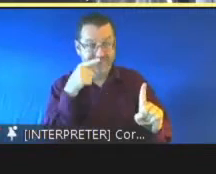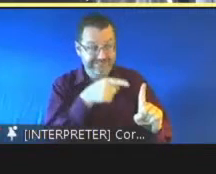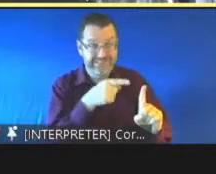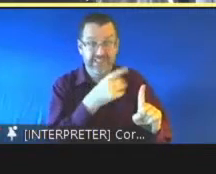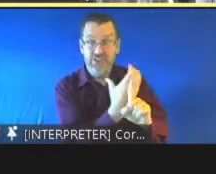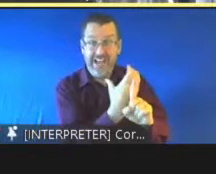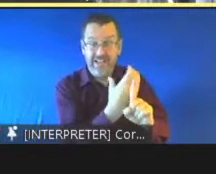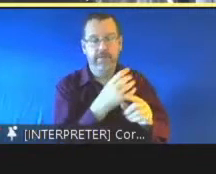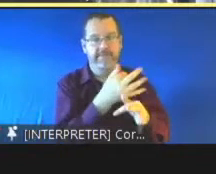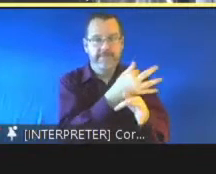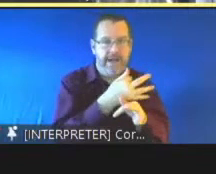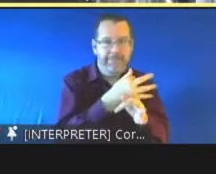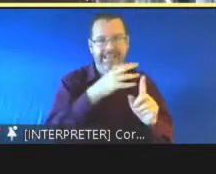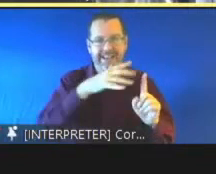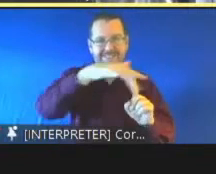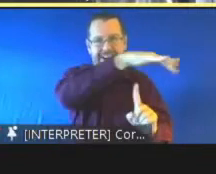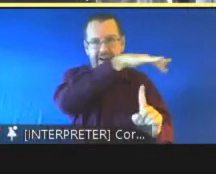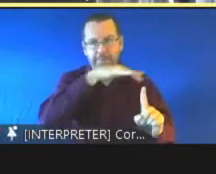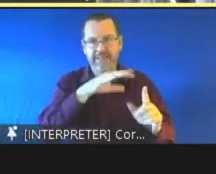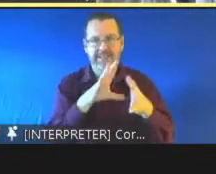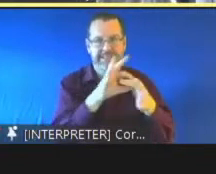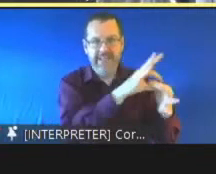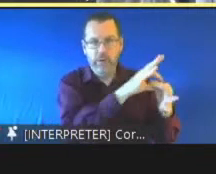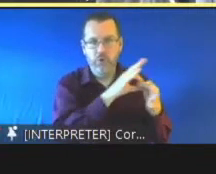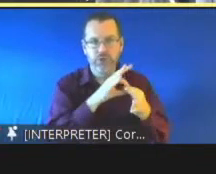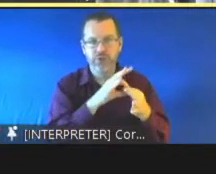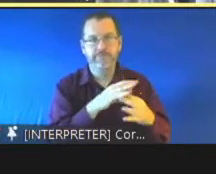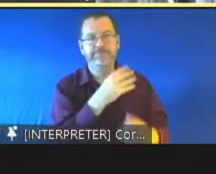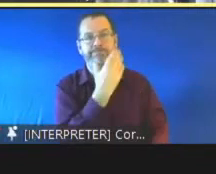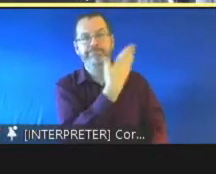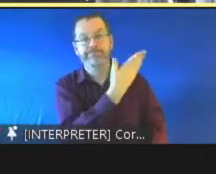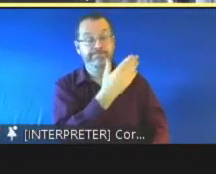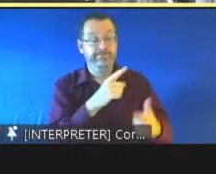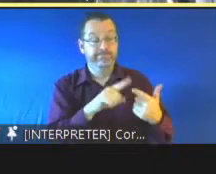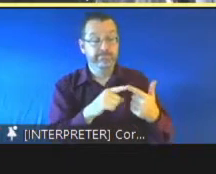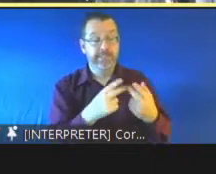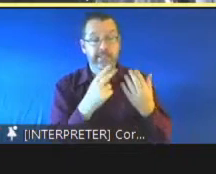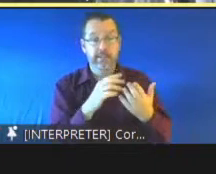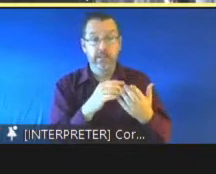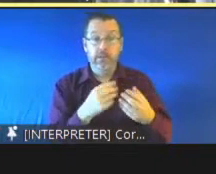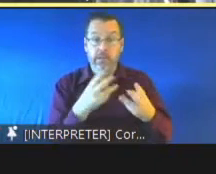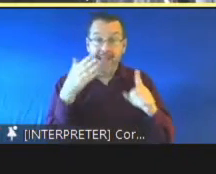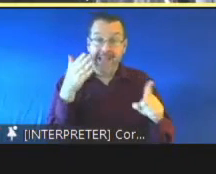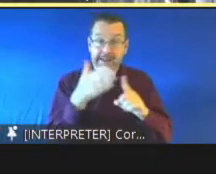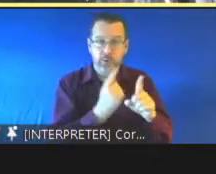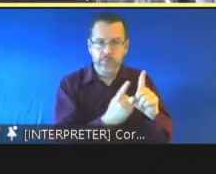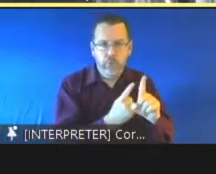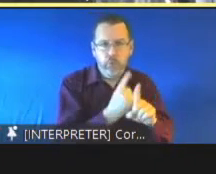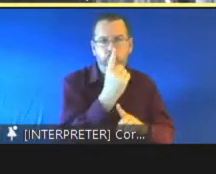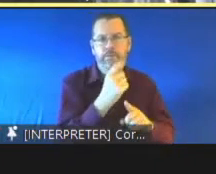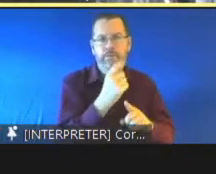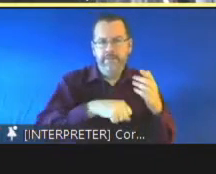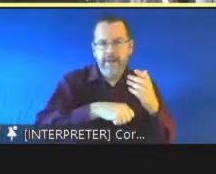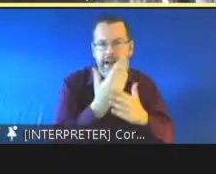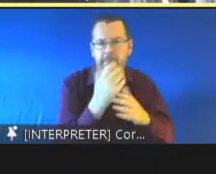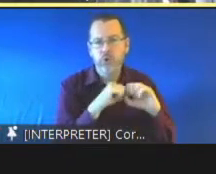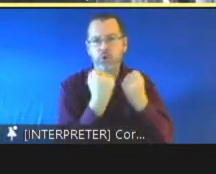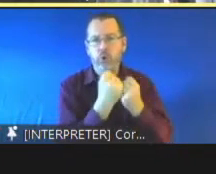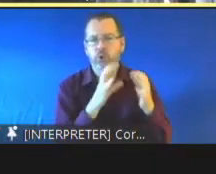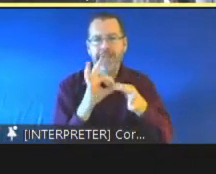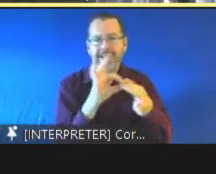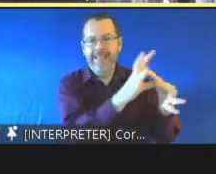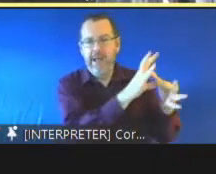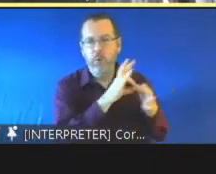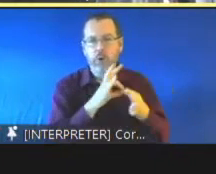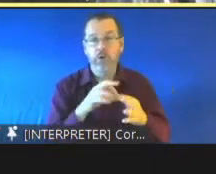it's there to improve and develop social networks within the wider community so the program isn't just you've got the young person